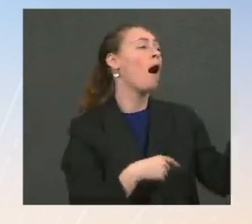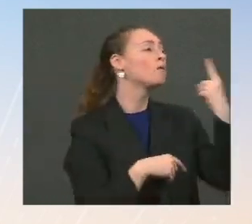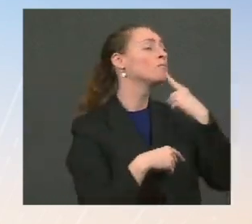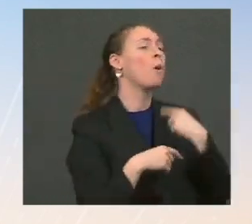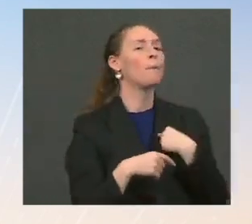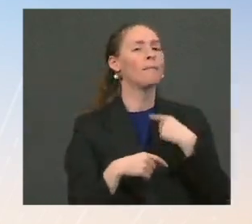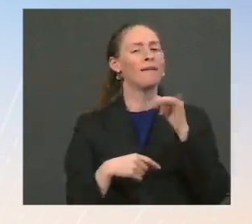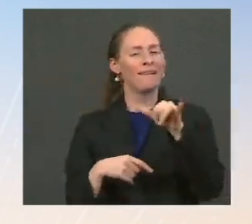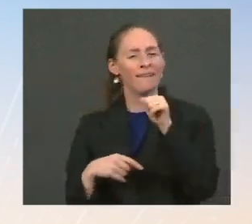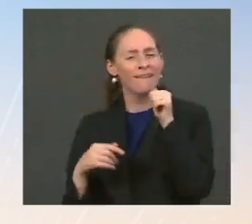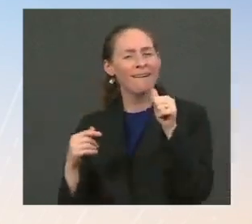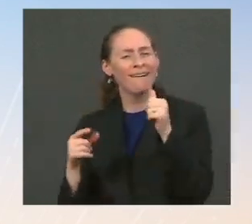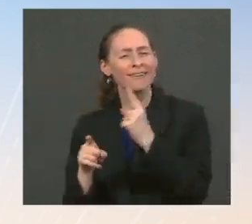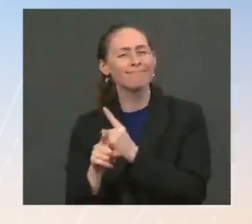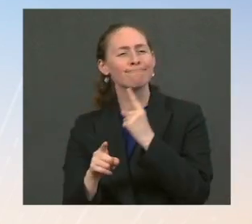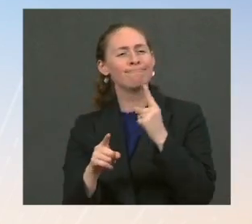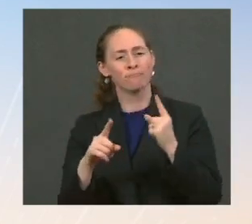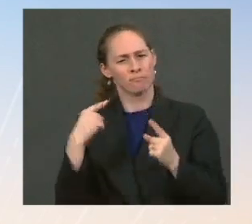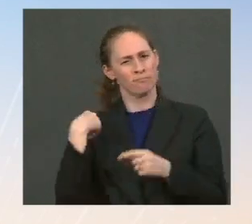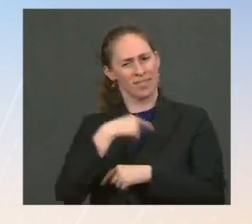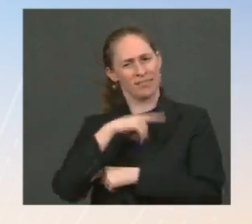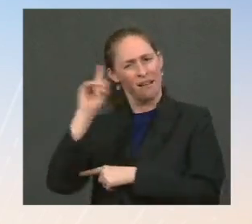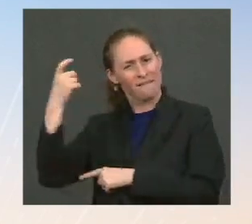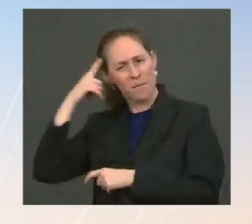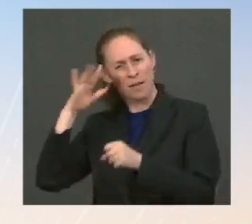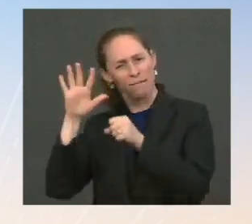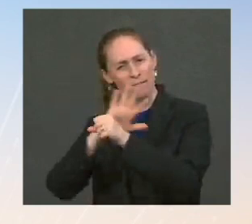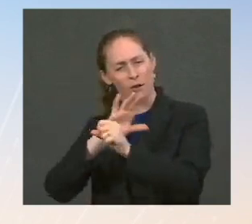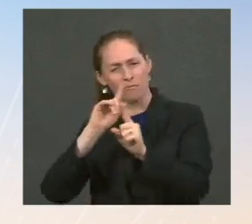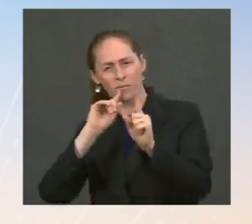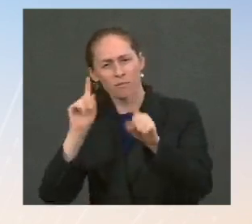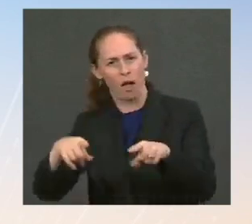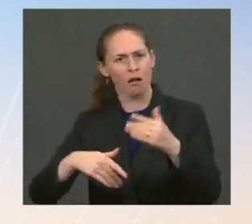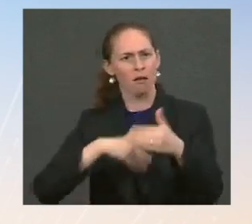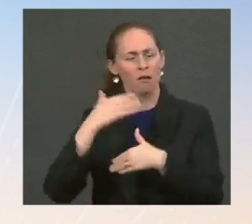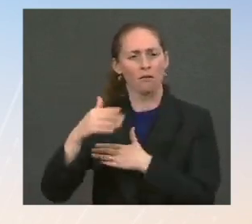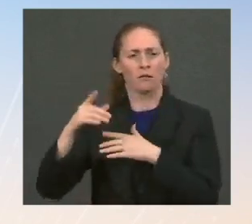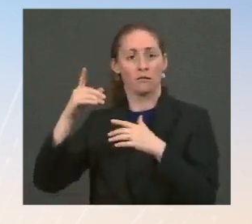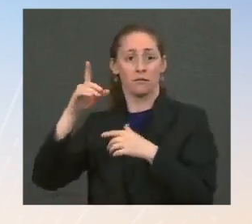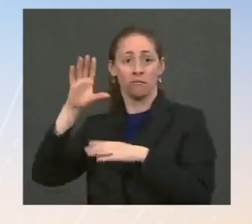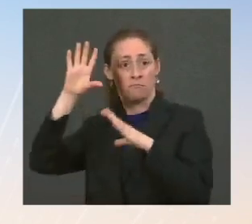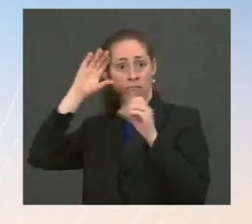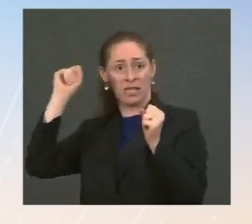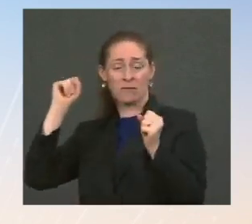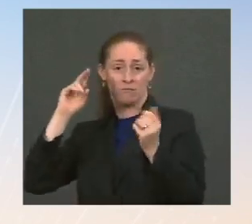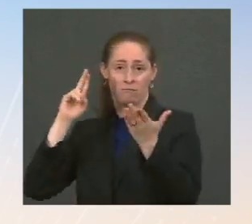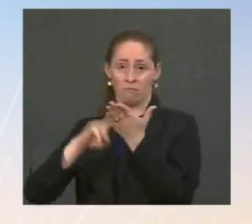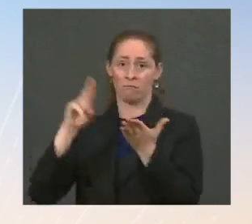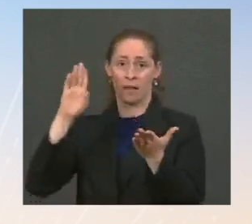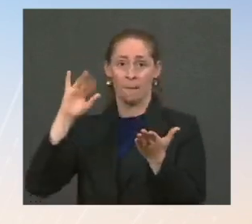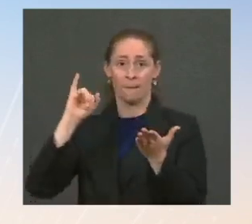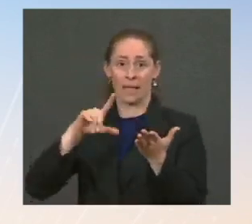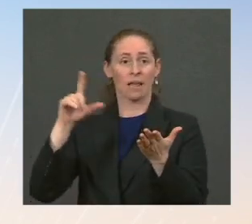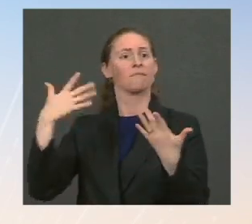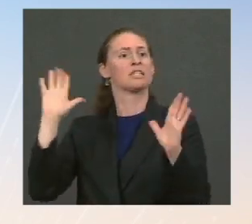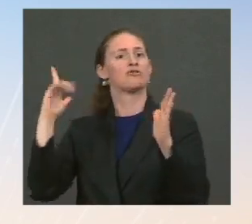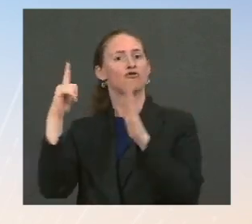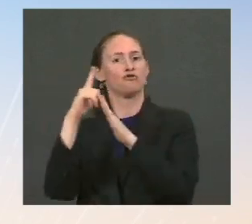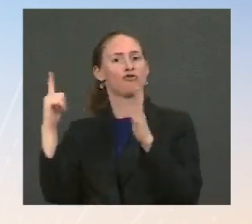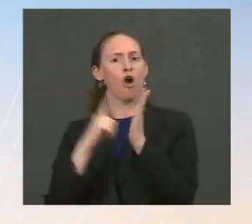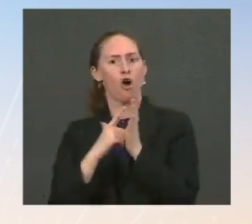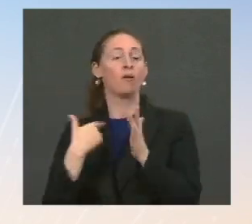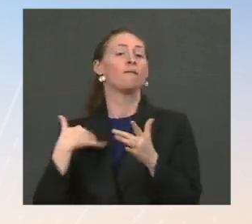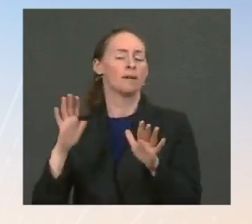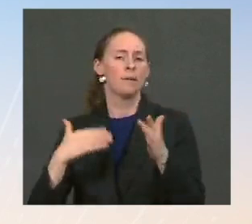commitment, priority. The president signed a bill into law today. We've put a number of steps into place that are incredibly concrete. The